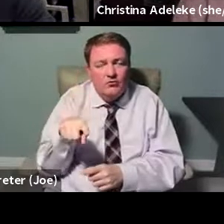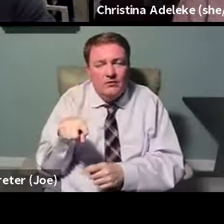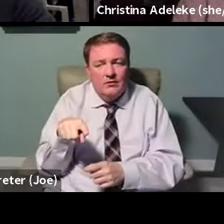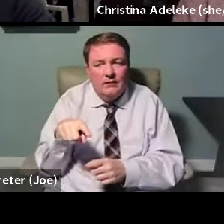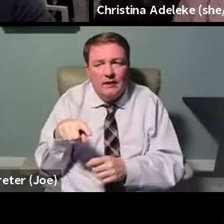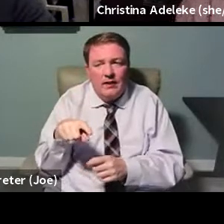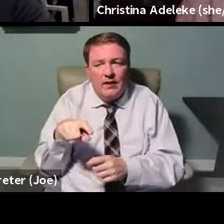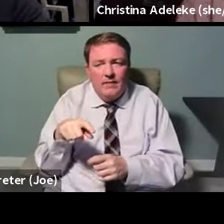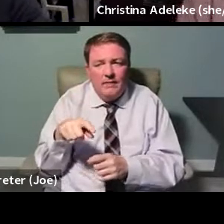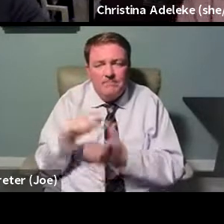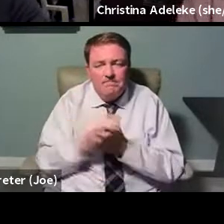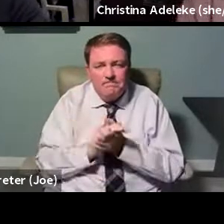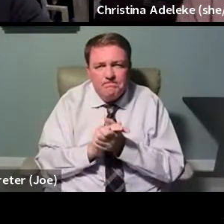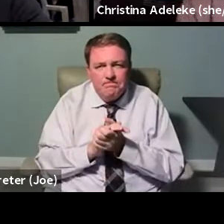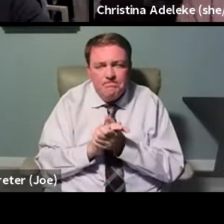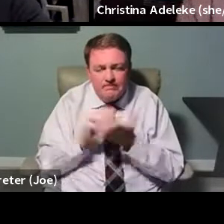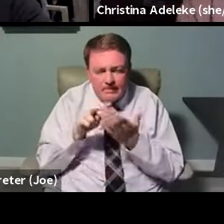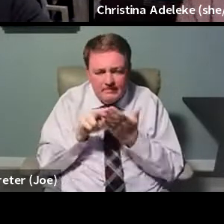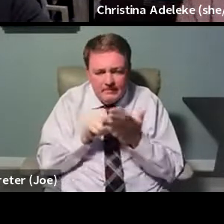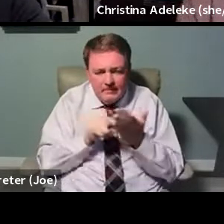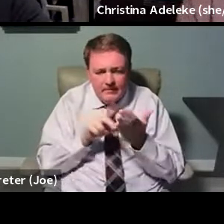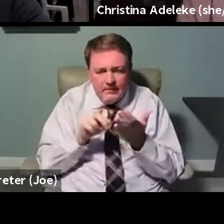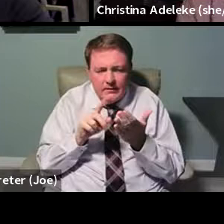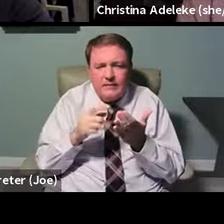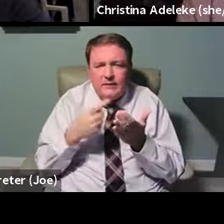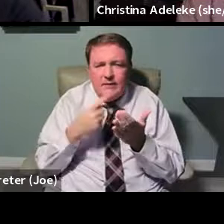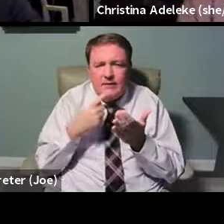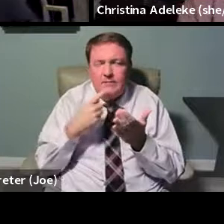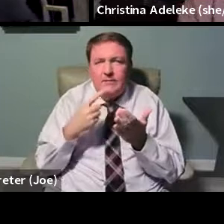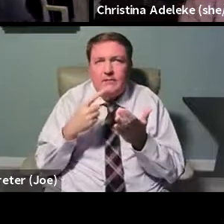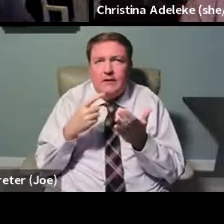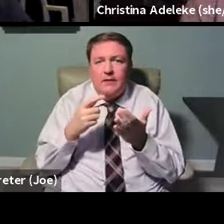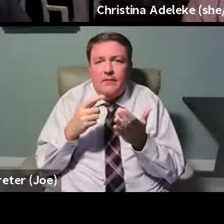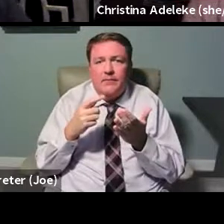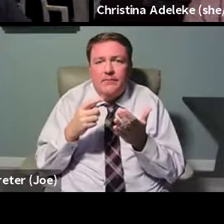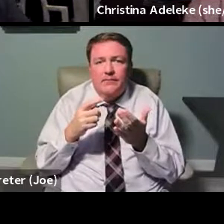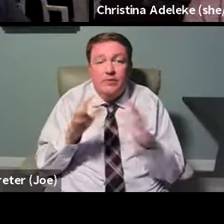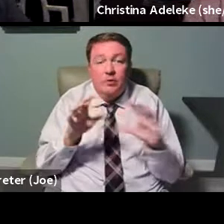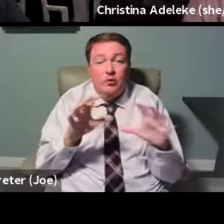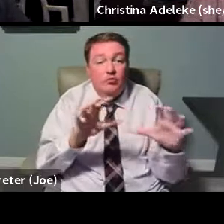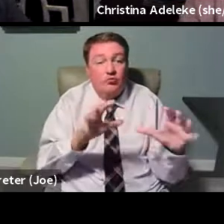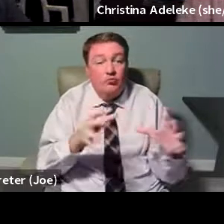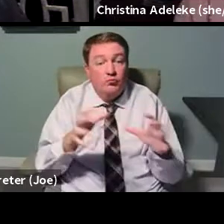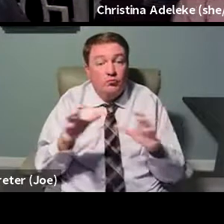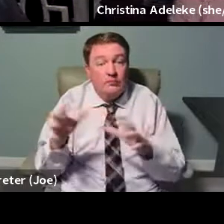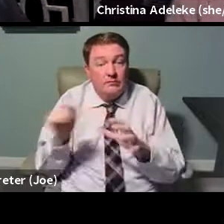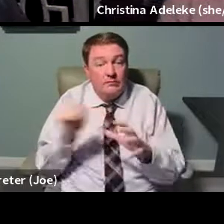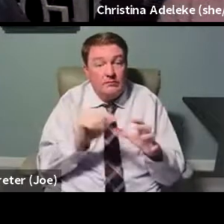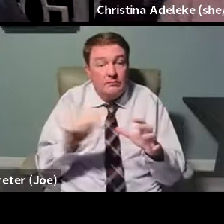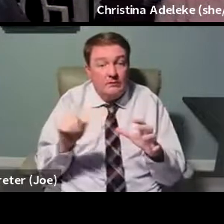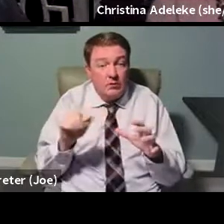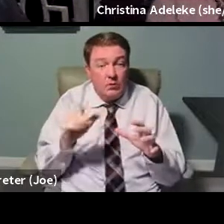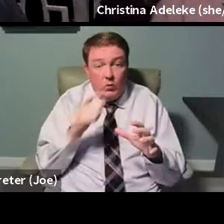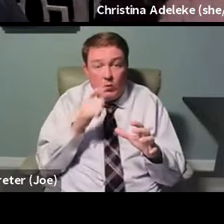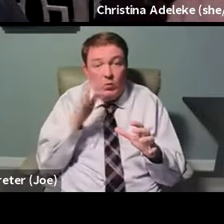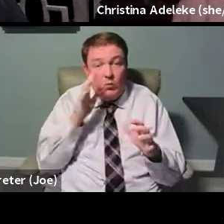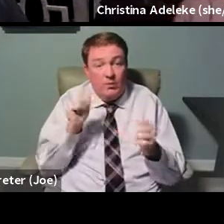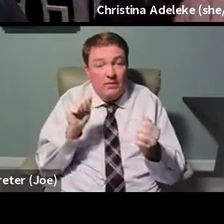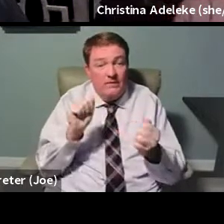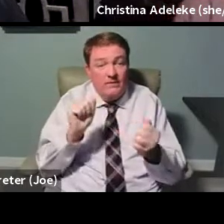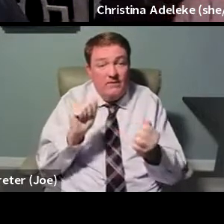of it is, you know, how do populations that know they're going to face stigma at the doctor